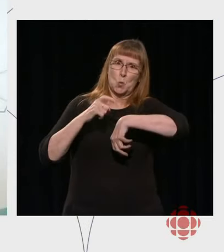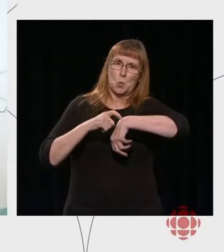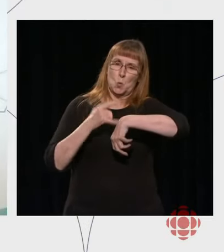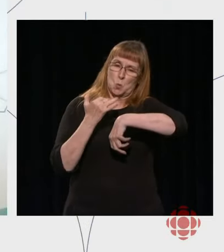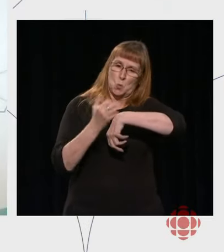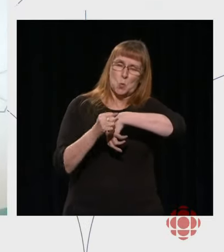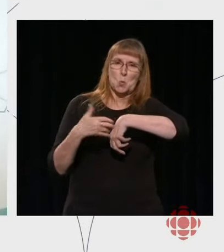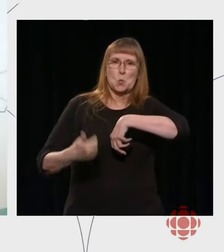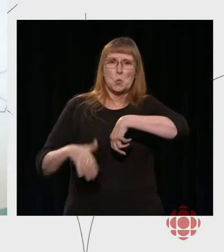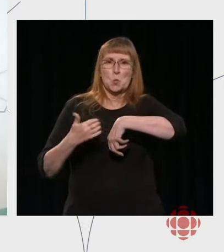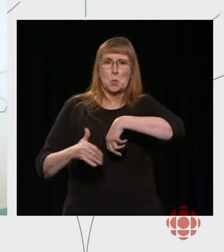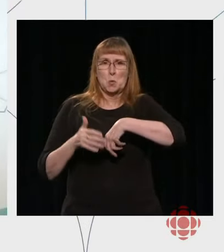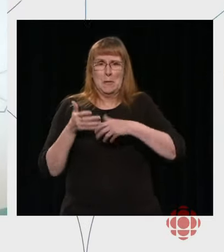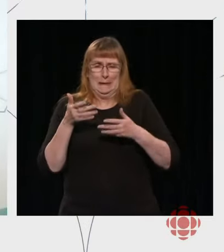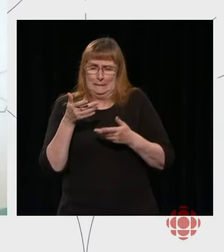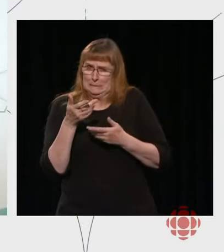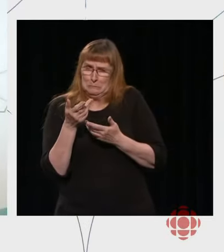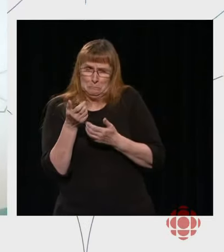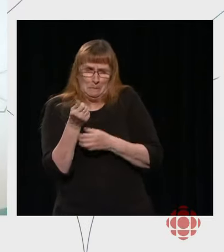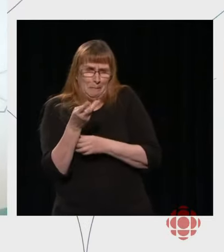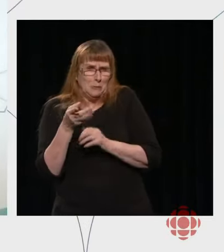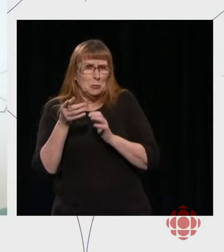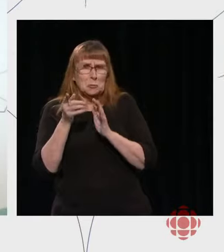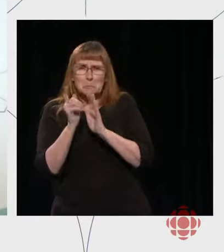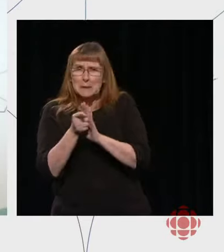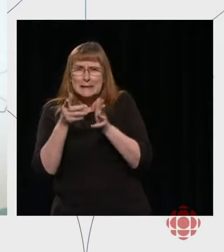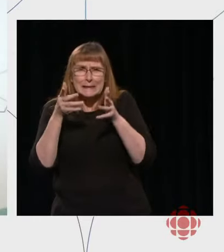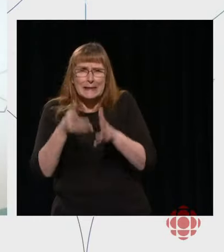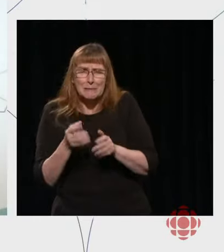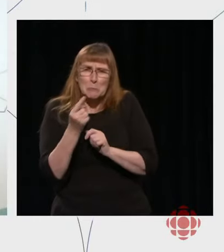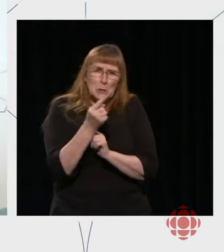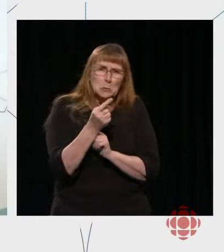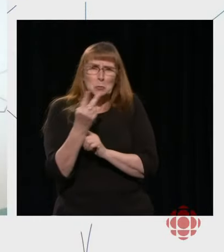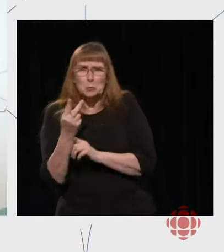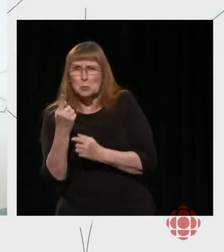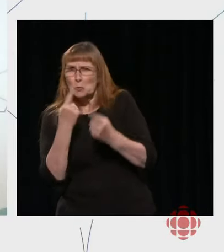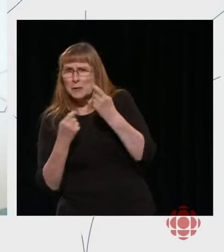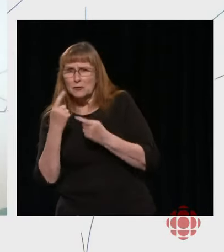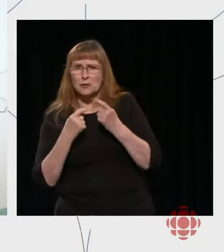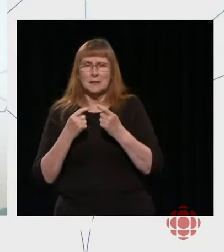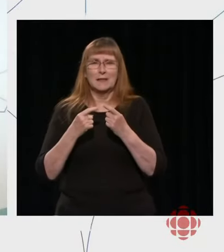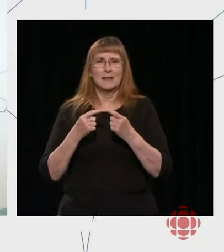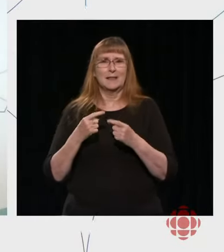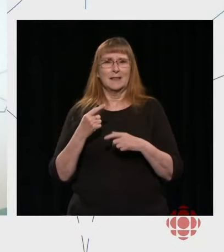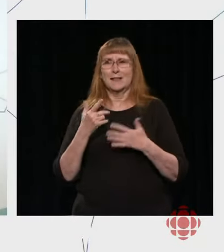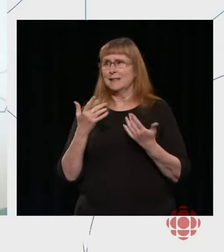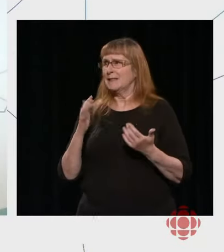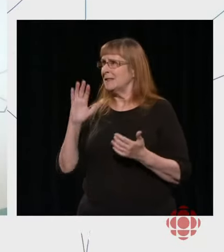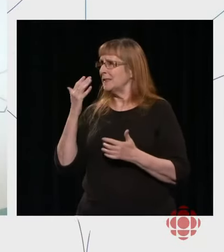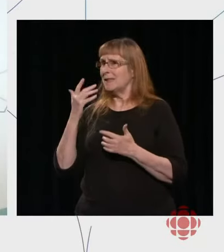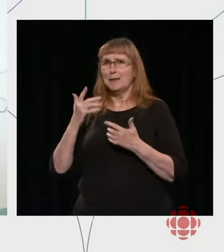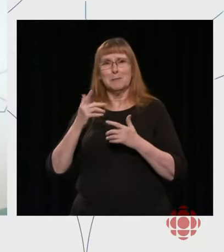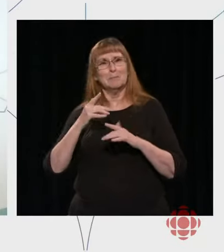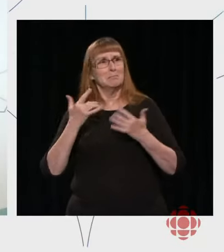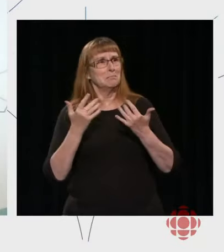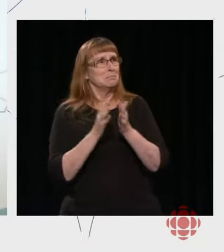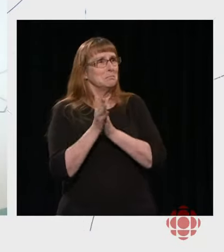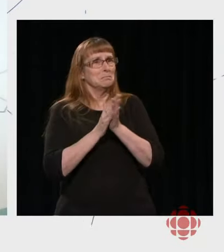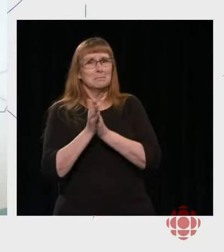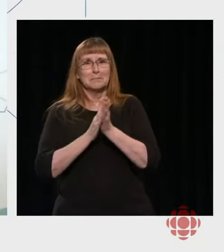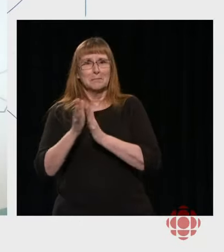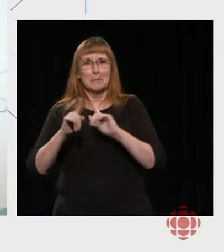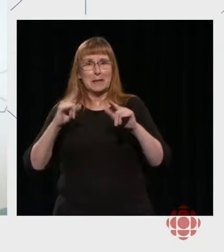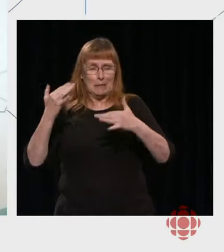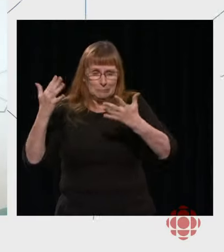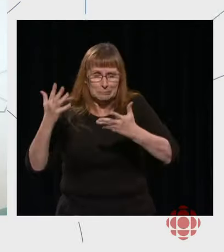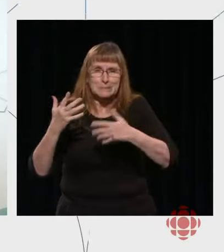quickly, so quickly. We just have a few more minutes to answer one or two questions. It seems like we're just getting warmed up here. The questions are really interesting.